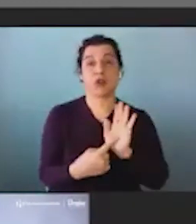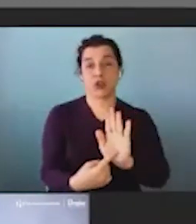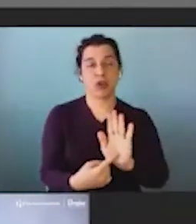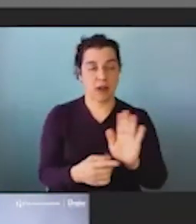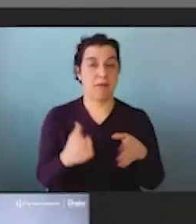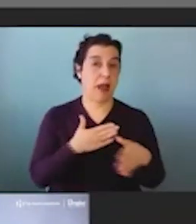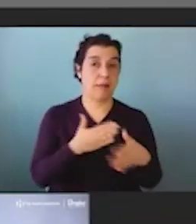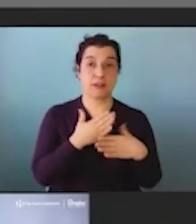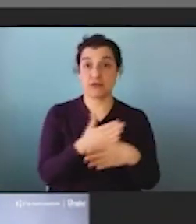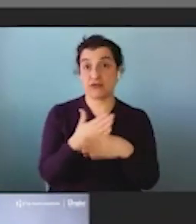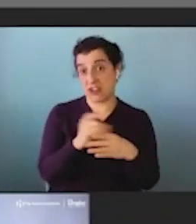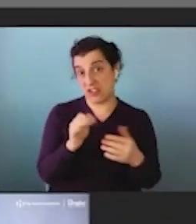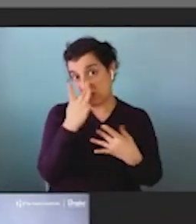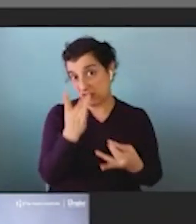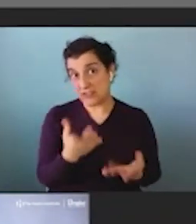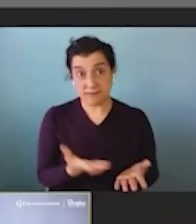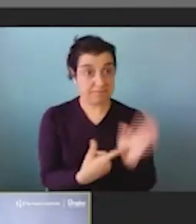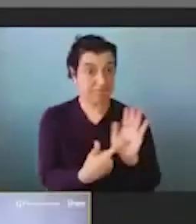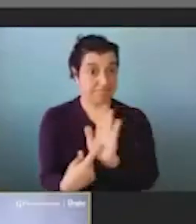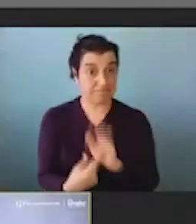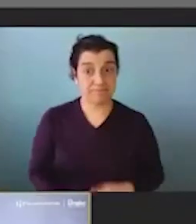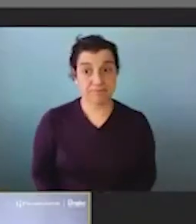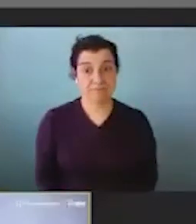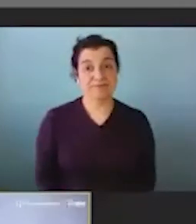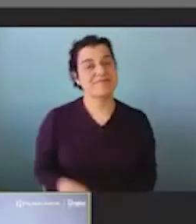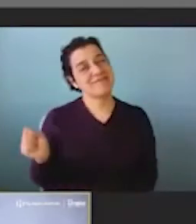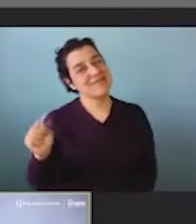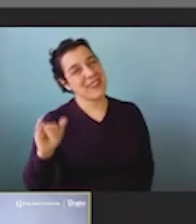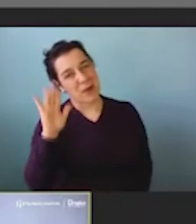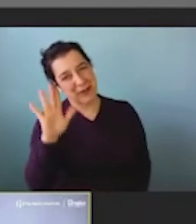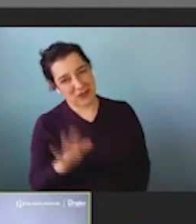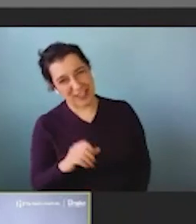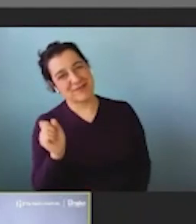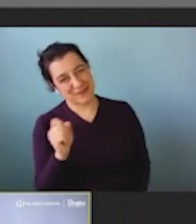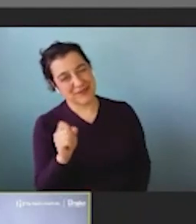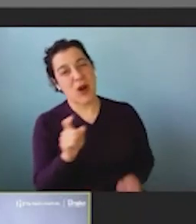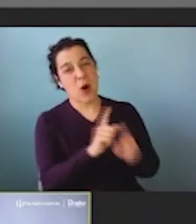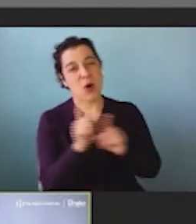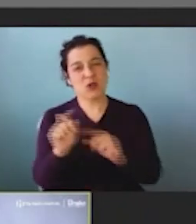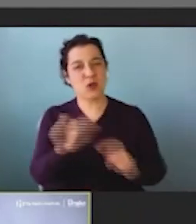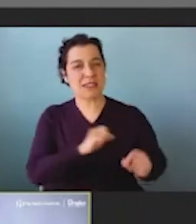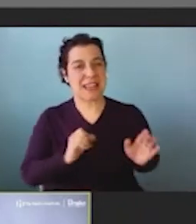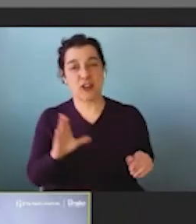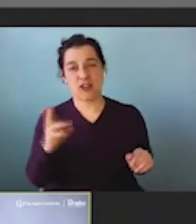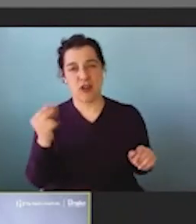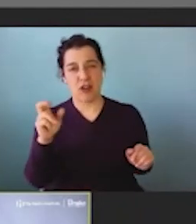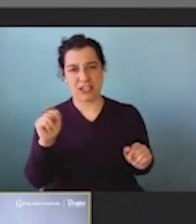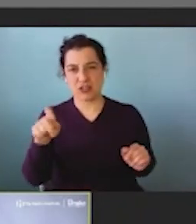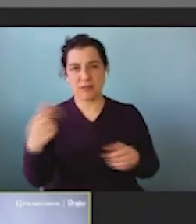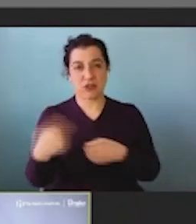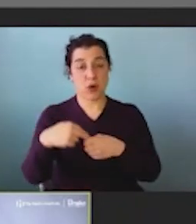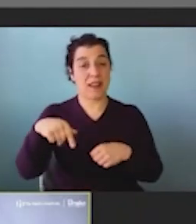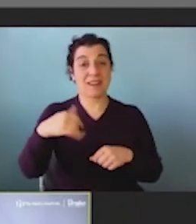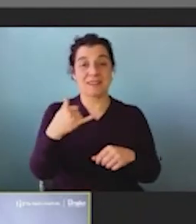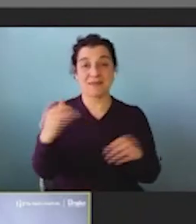share to interested listeners. Yeah, that would be great. And we're working on getting Senator Harkin on the call and he can maybe speak a little bit more